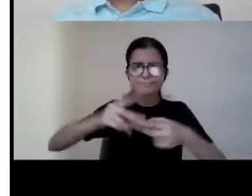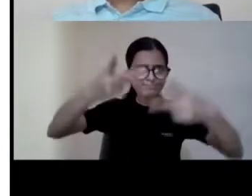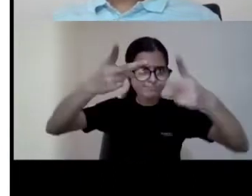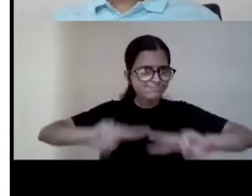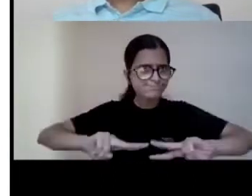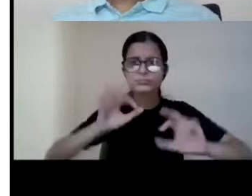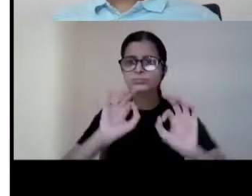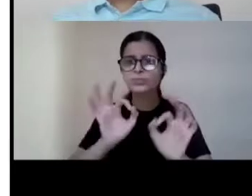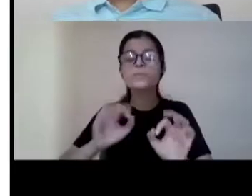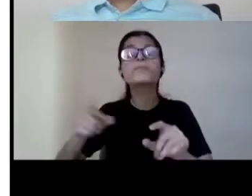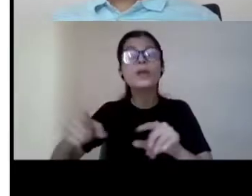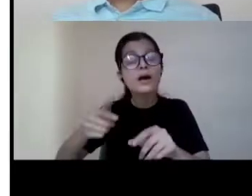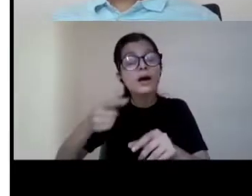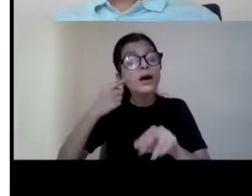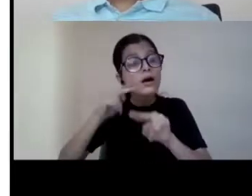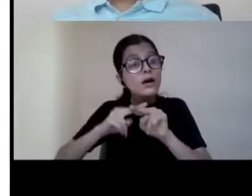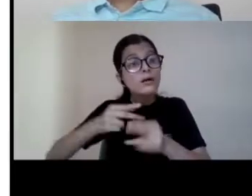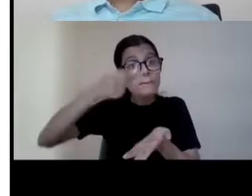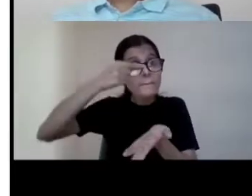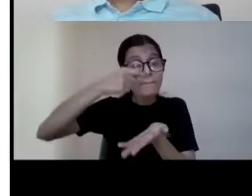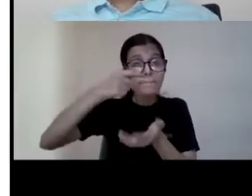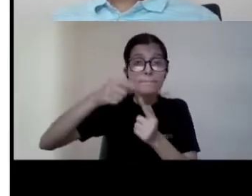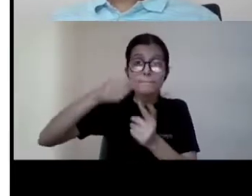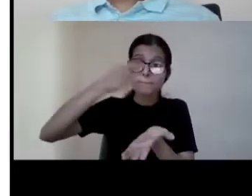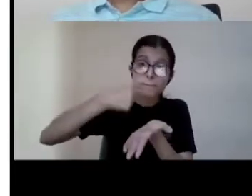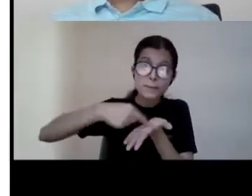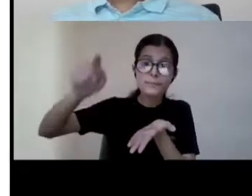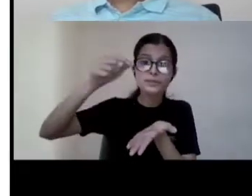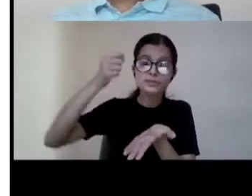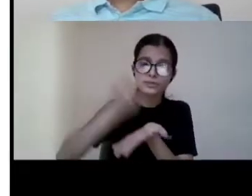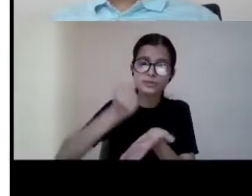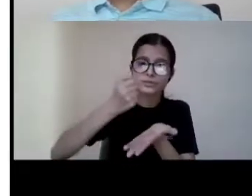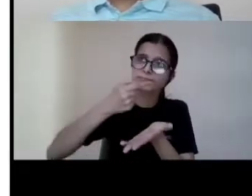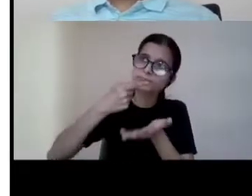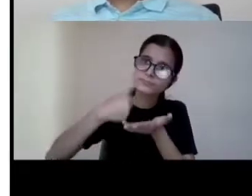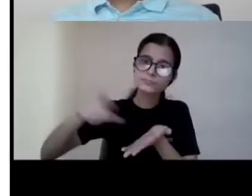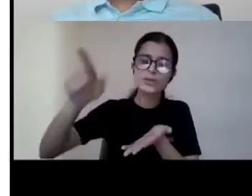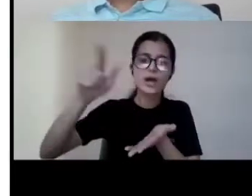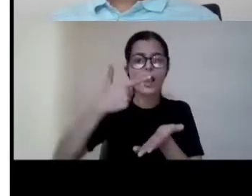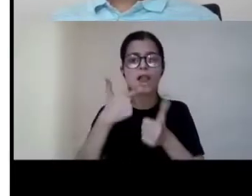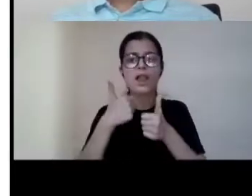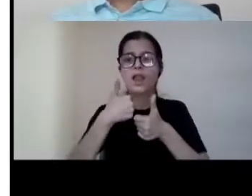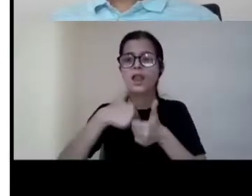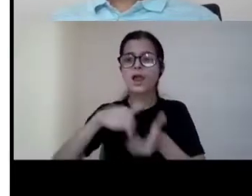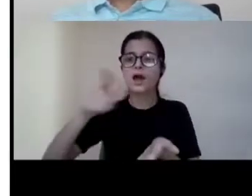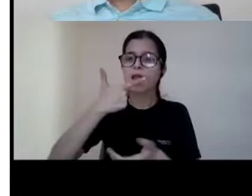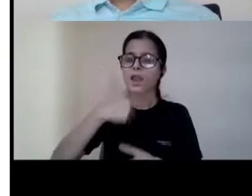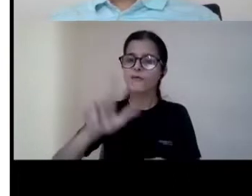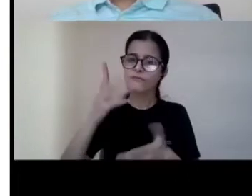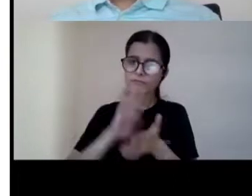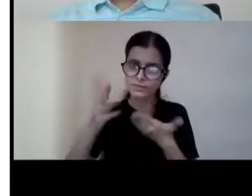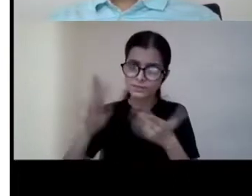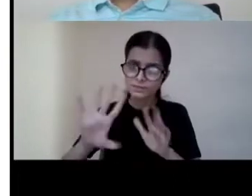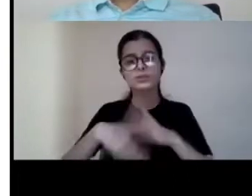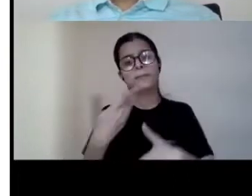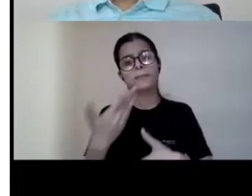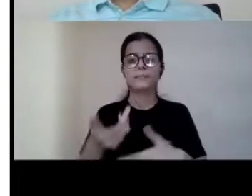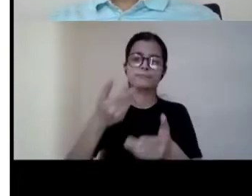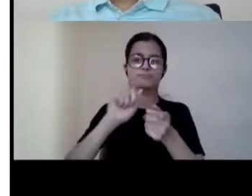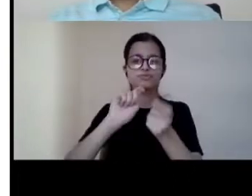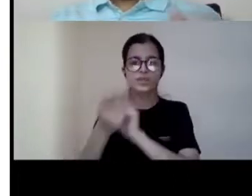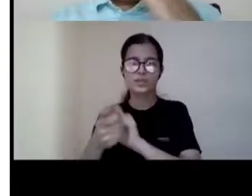permission or without uh the permission of uh the right owner um